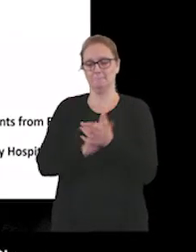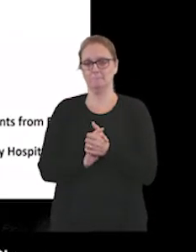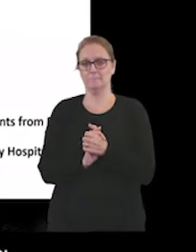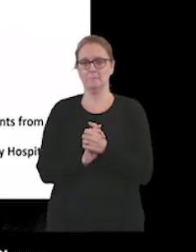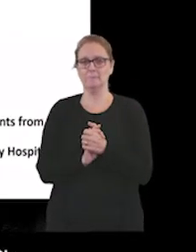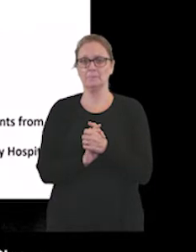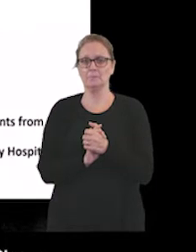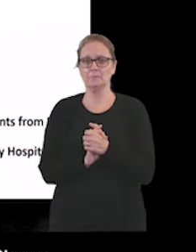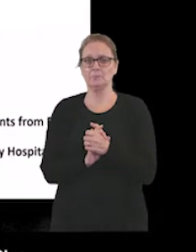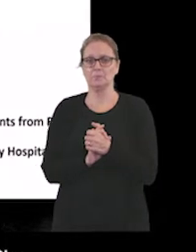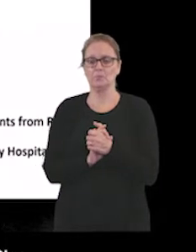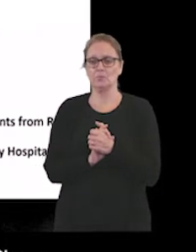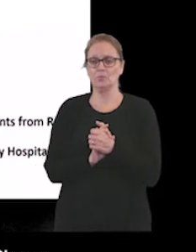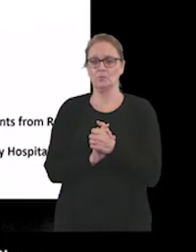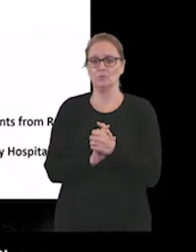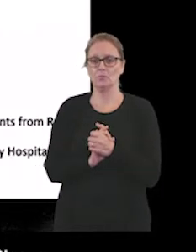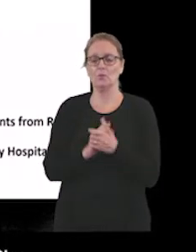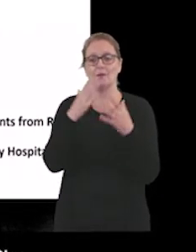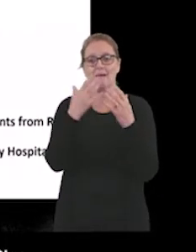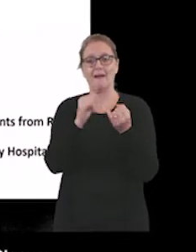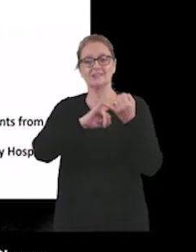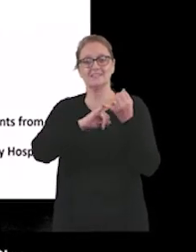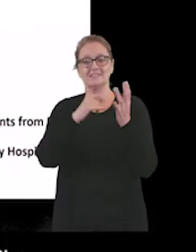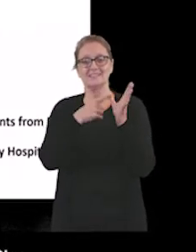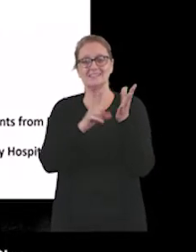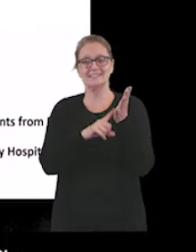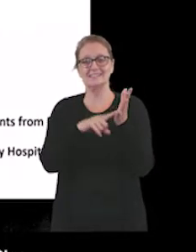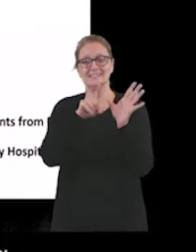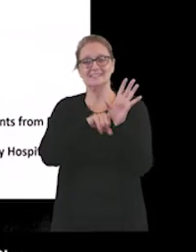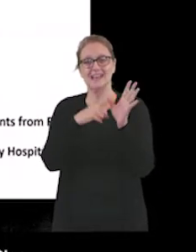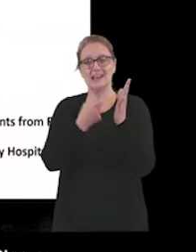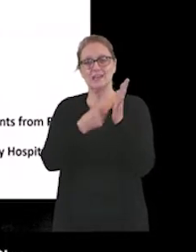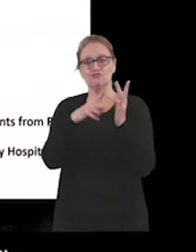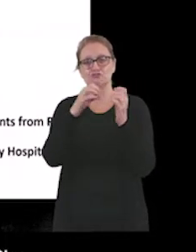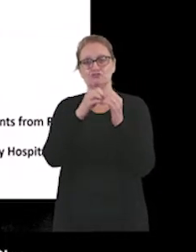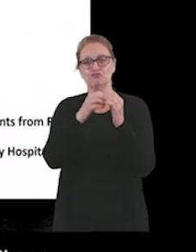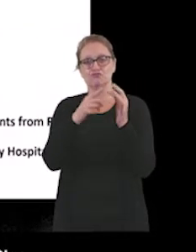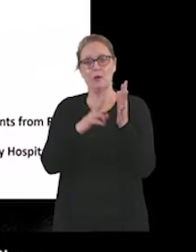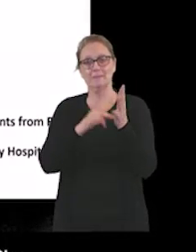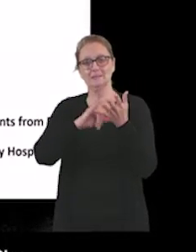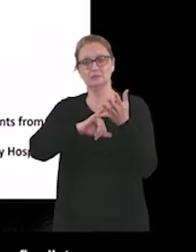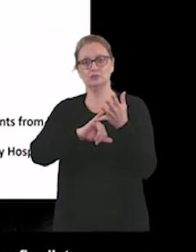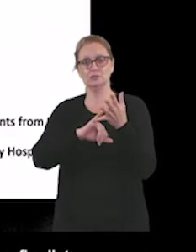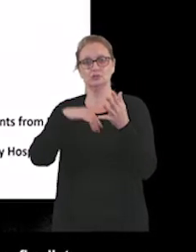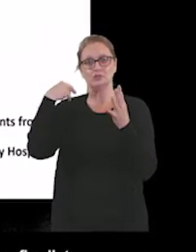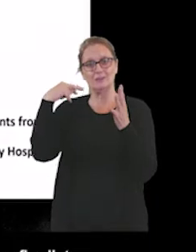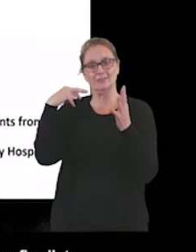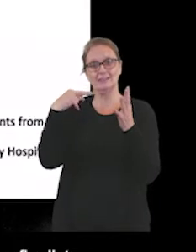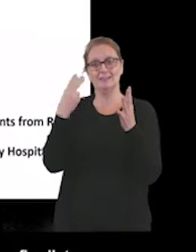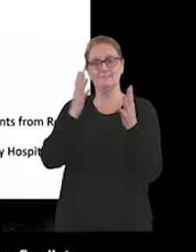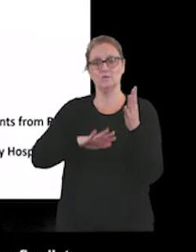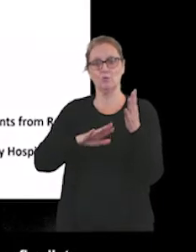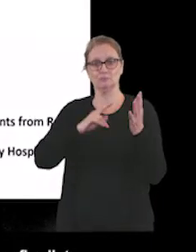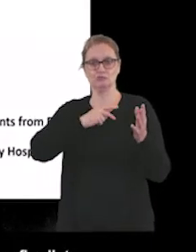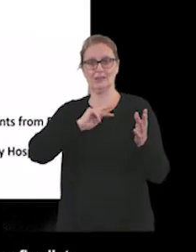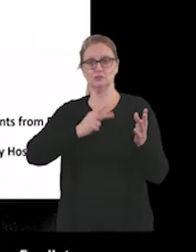We had Sally Robbins Cherry, who is a nurse consultant in the transgender health care team. She